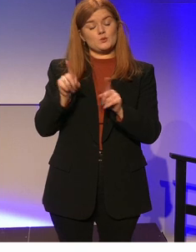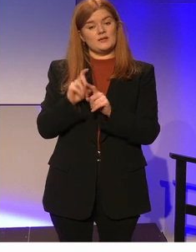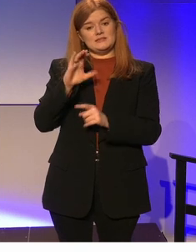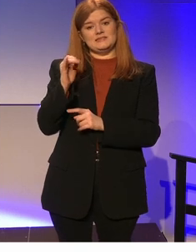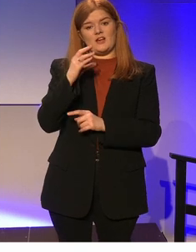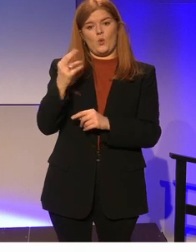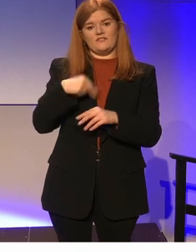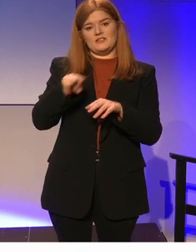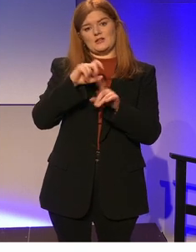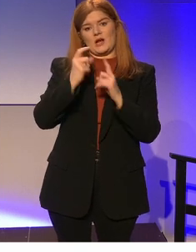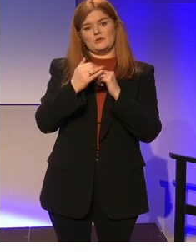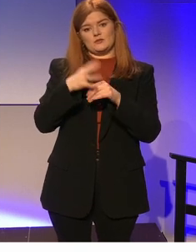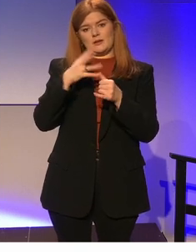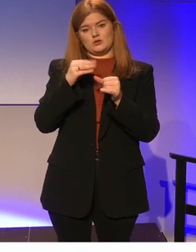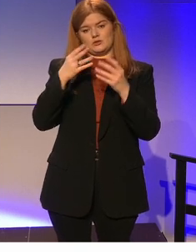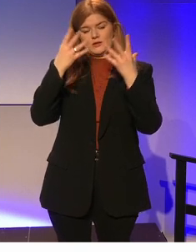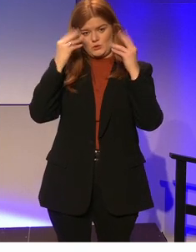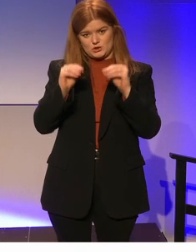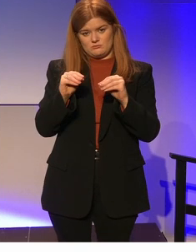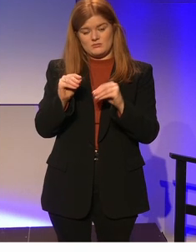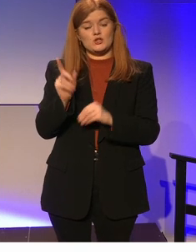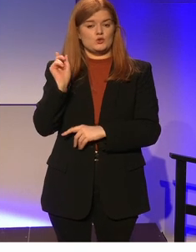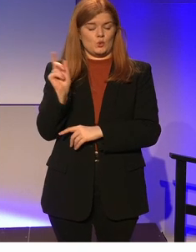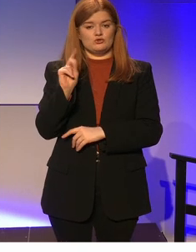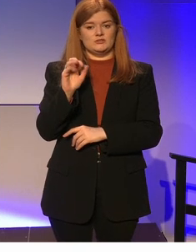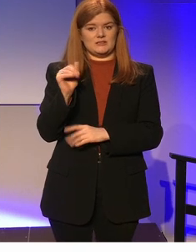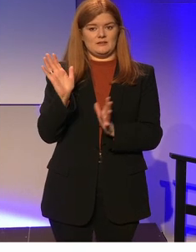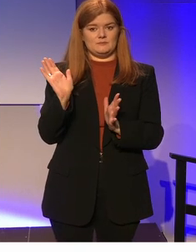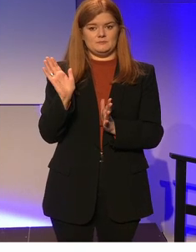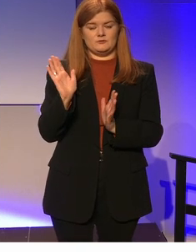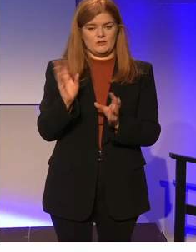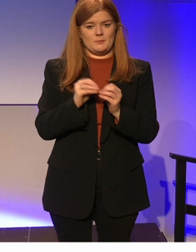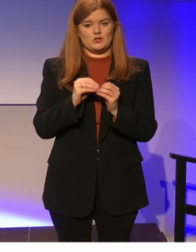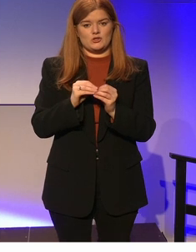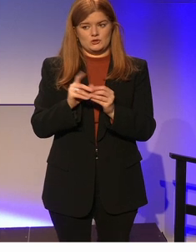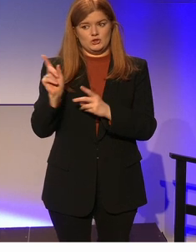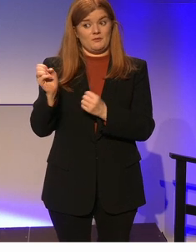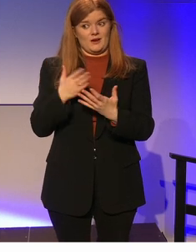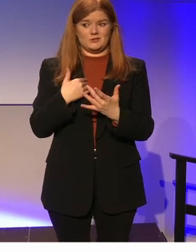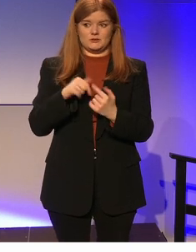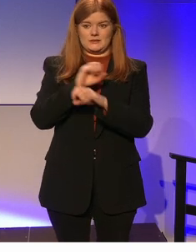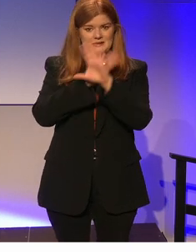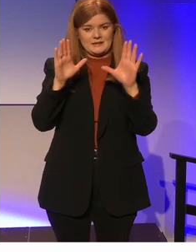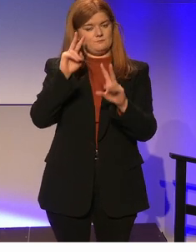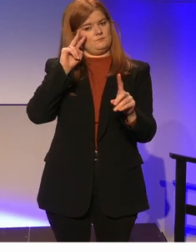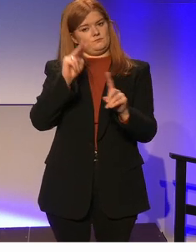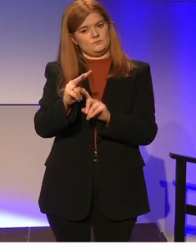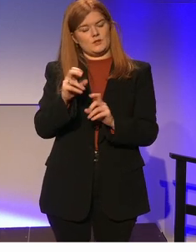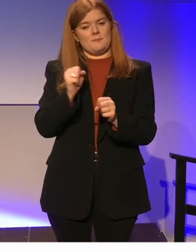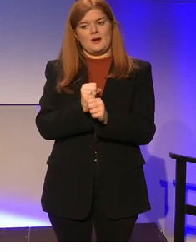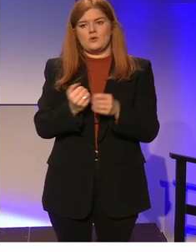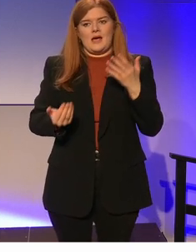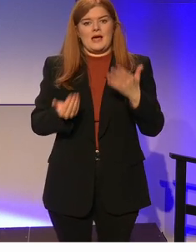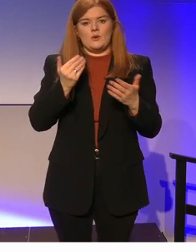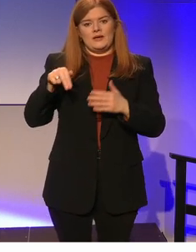of the National Council for Special Education. And Teresa there, you know, provides us really with a glimpse into